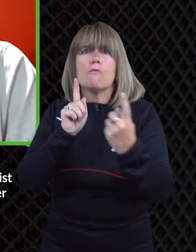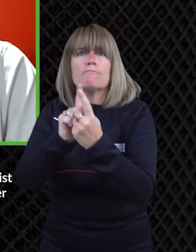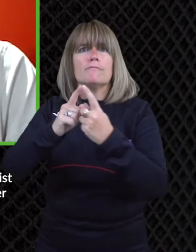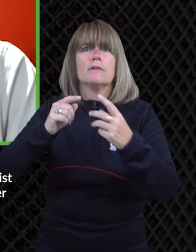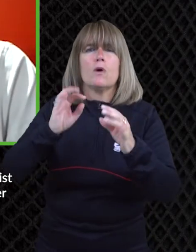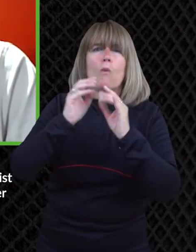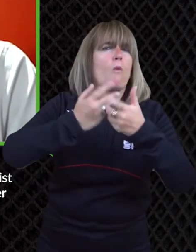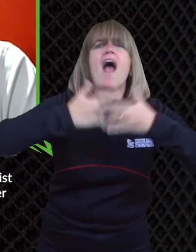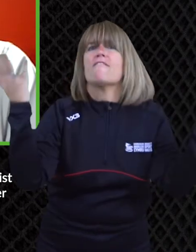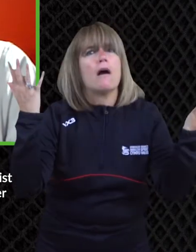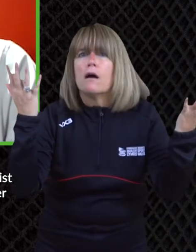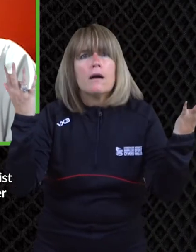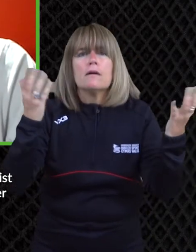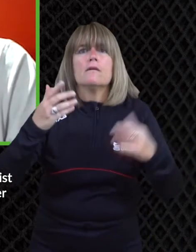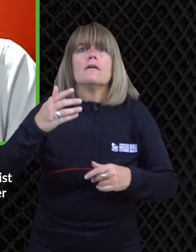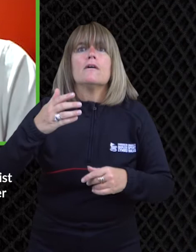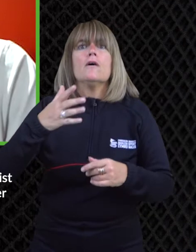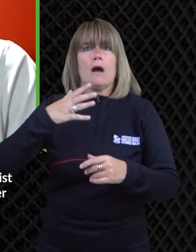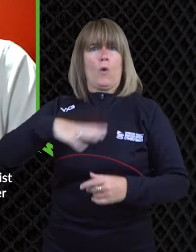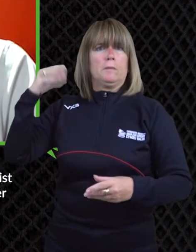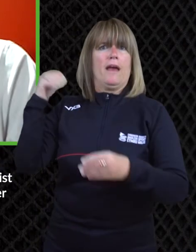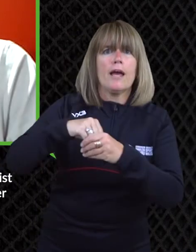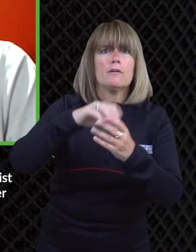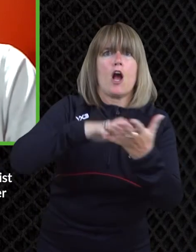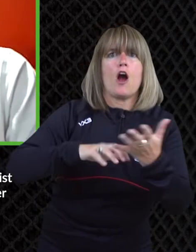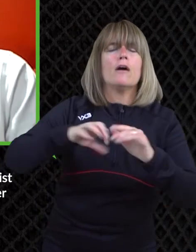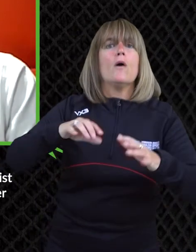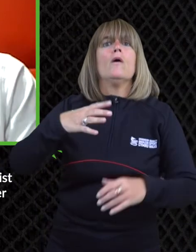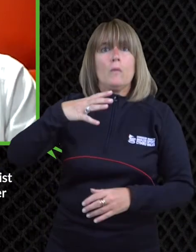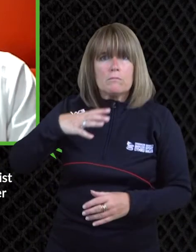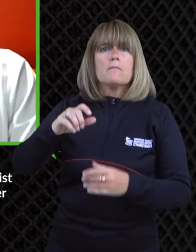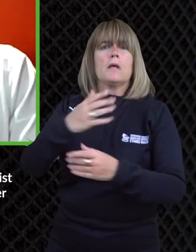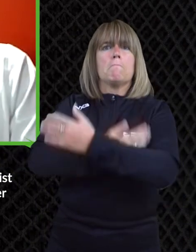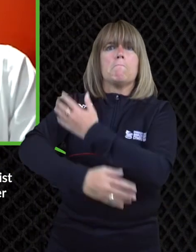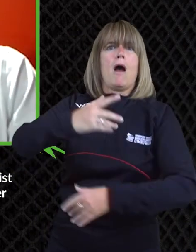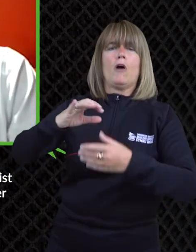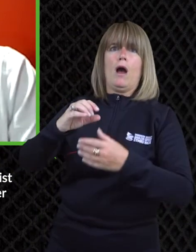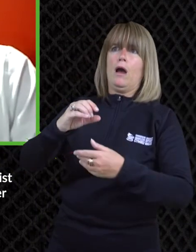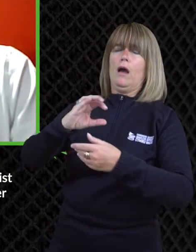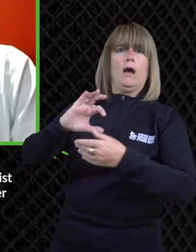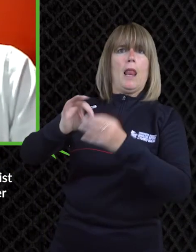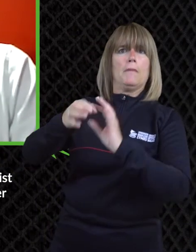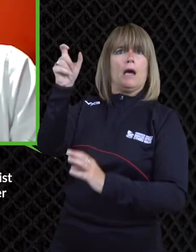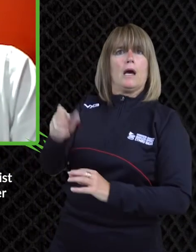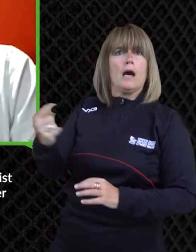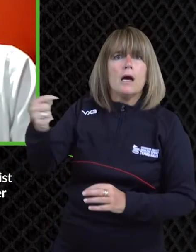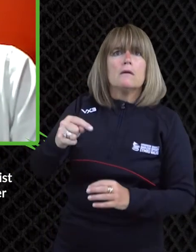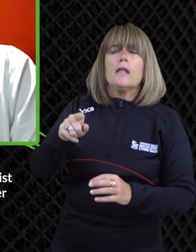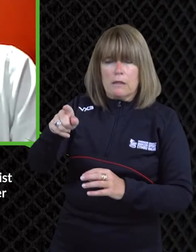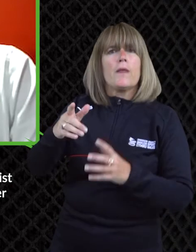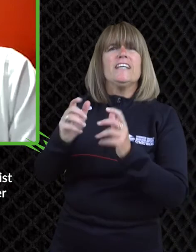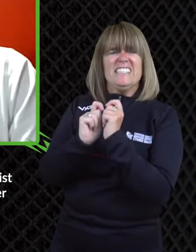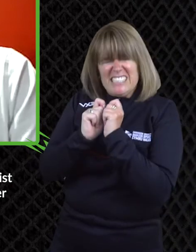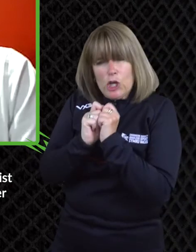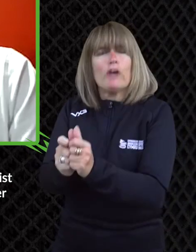um journalist and and i think you know us as as journalists we have to have that passion that drives us go to a news meeting